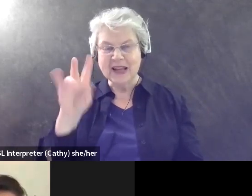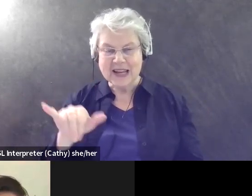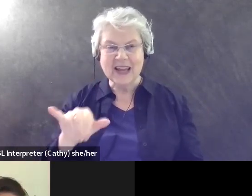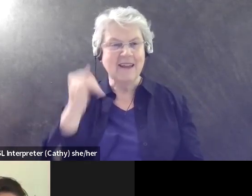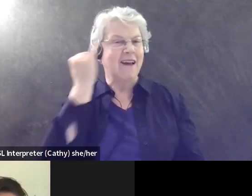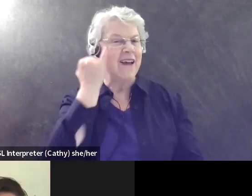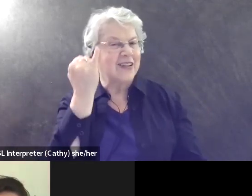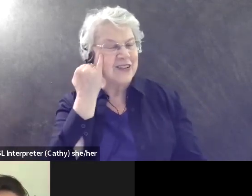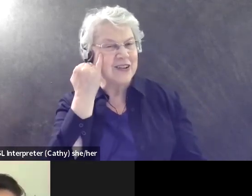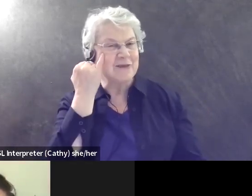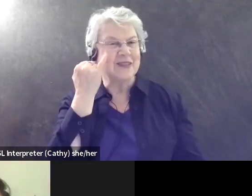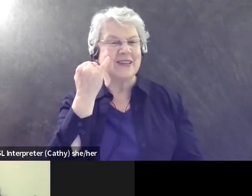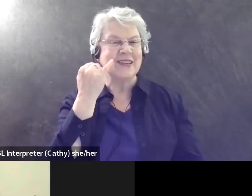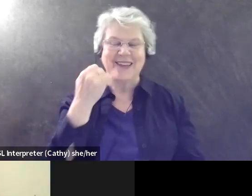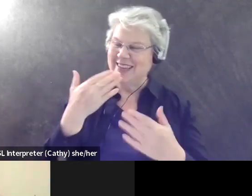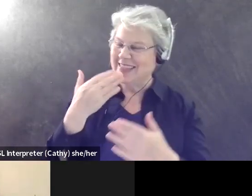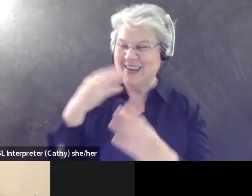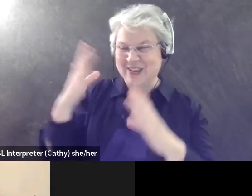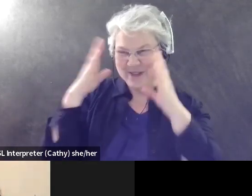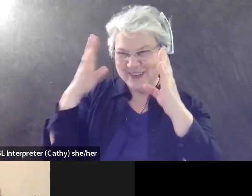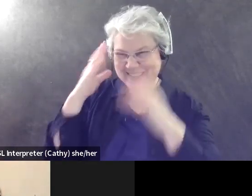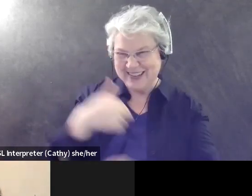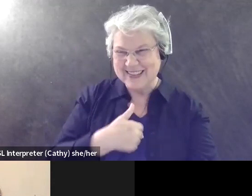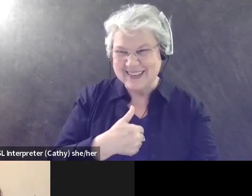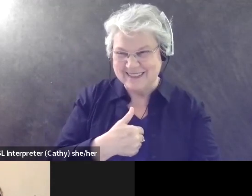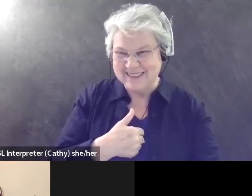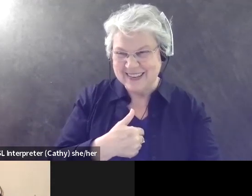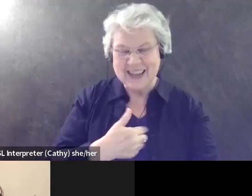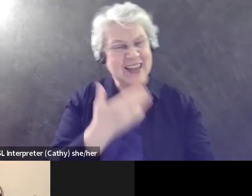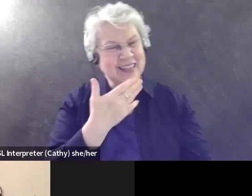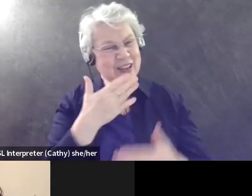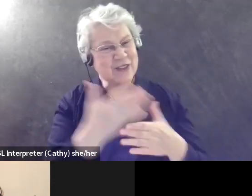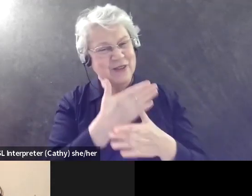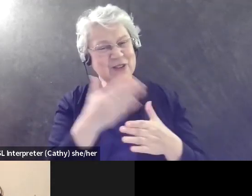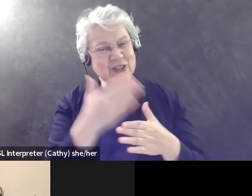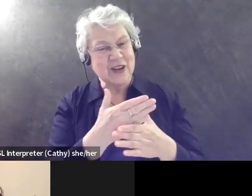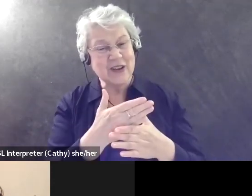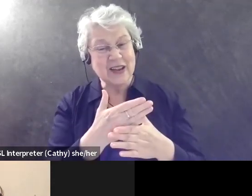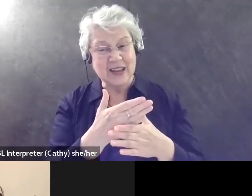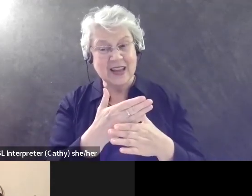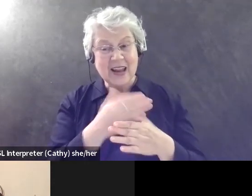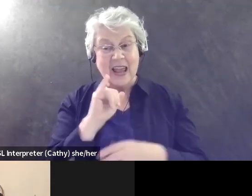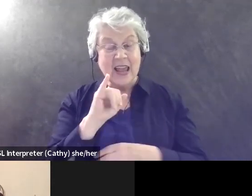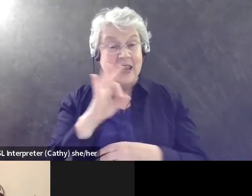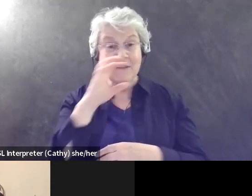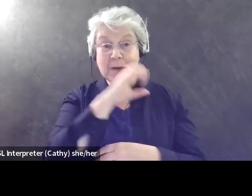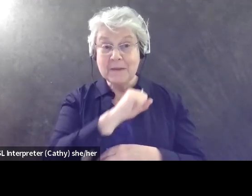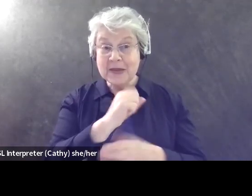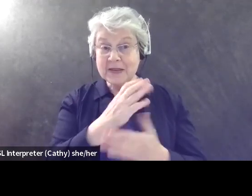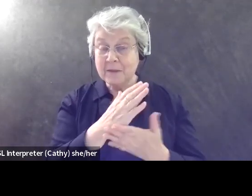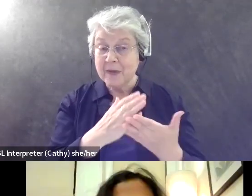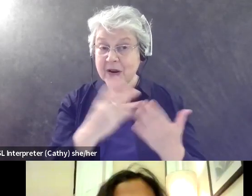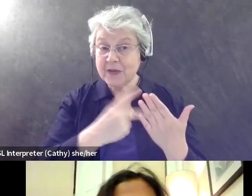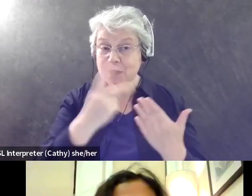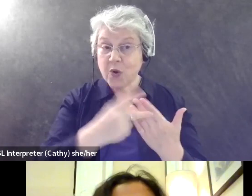thanks everyone for listening. Yeah. Thank you for sharing. And folks, if you, um, if you miss some of this, or if, um,